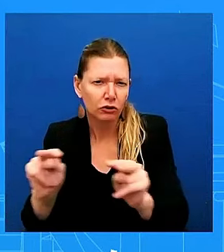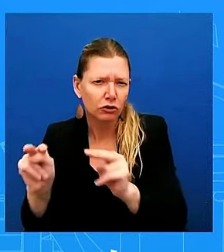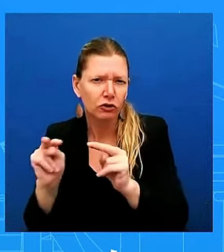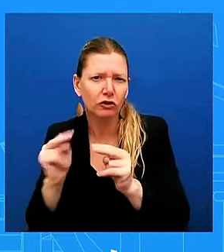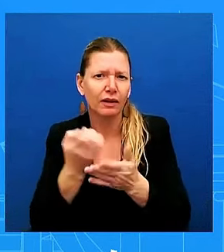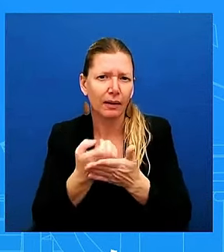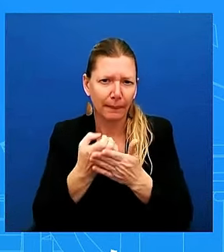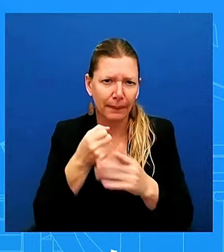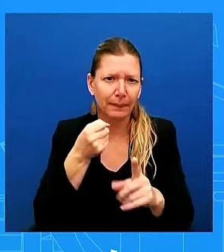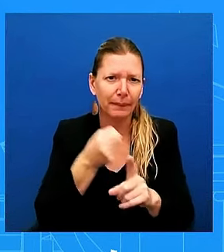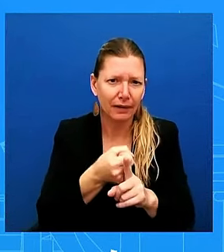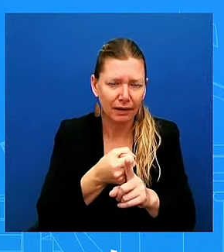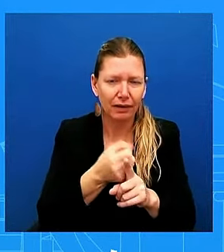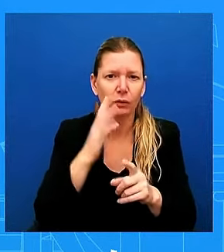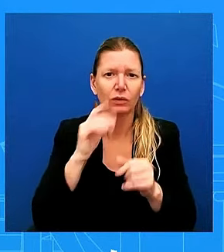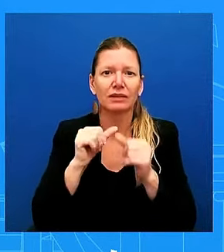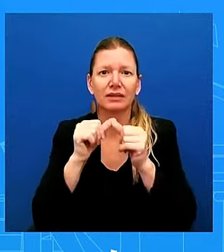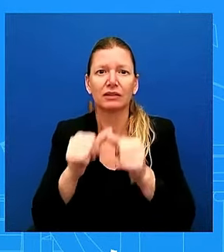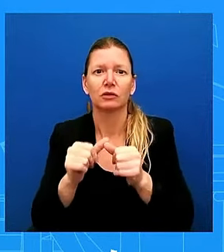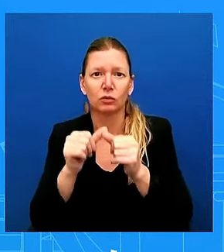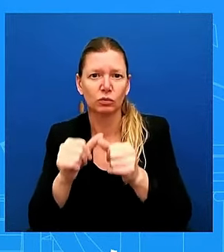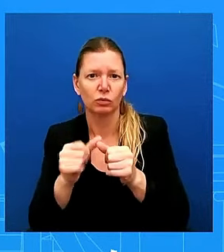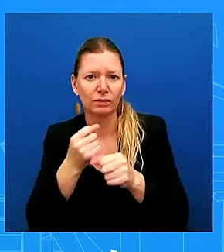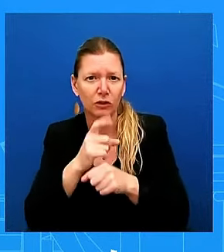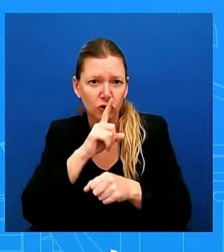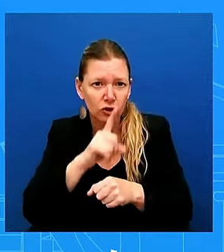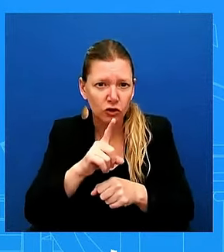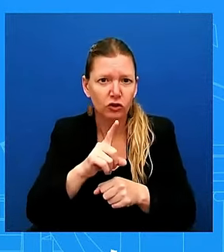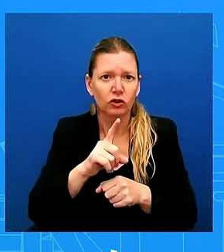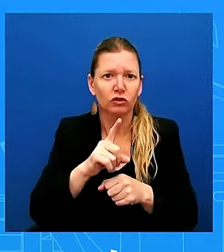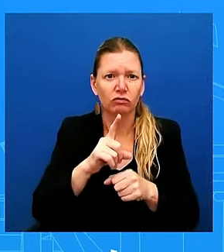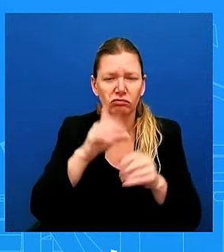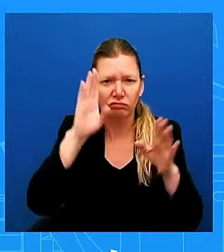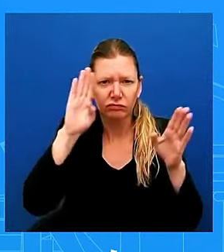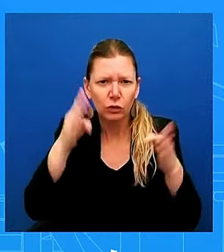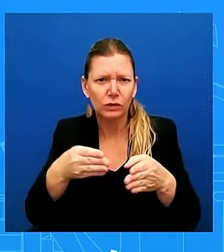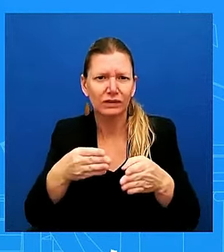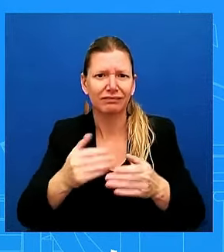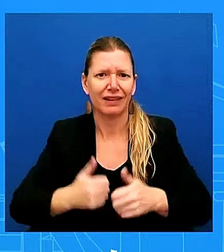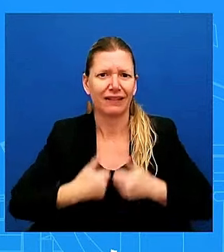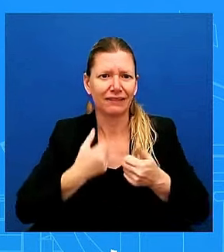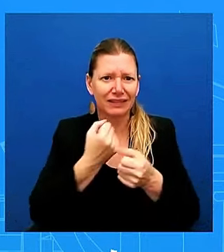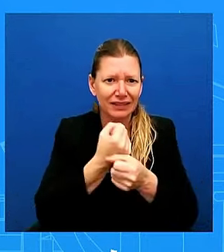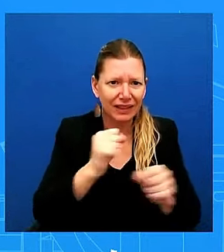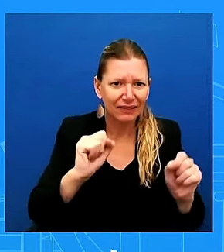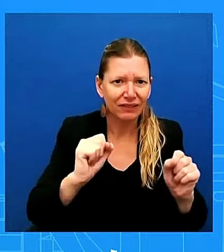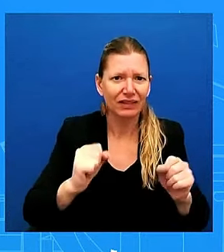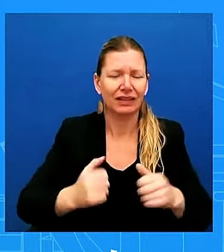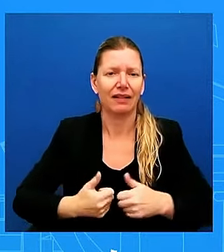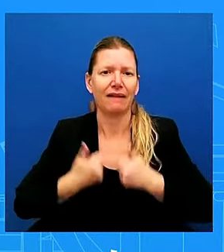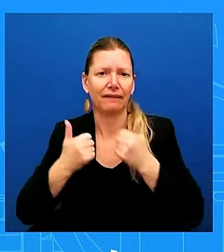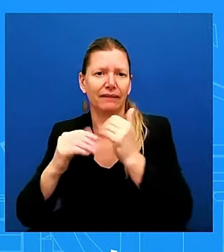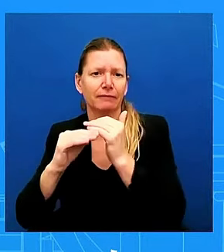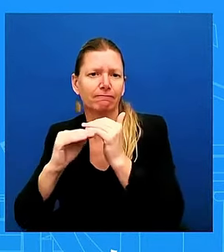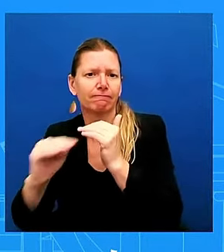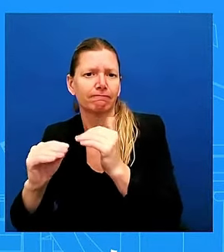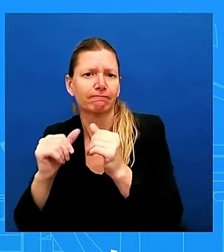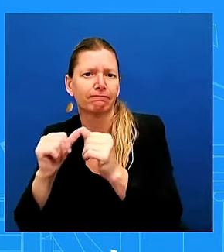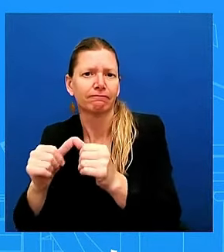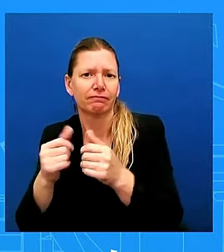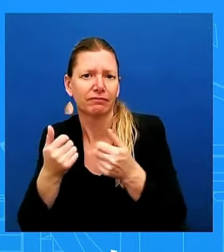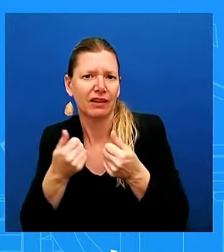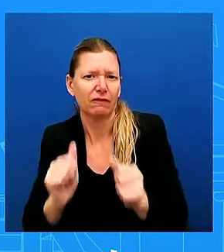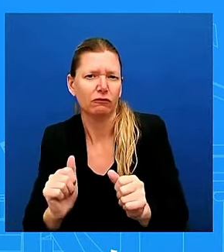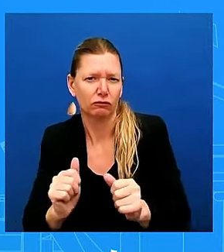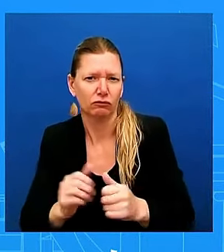life, uh, sustaining efforts. That's the focus that we're going to have here. Uh, and we're going to continue to monitor, uh, but, uh, obviously